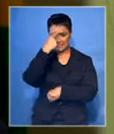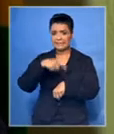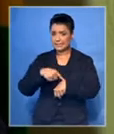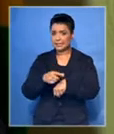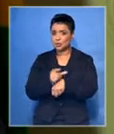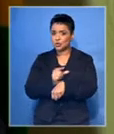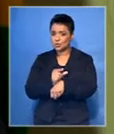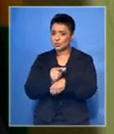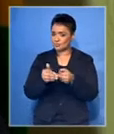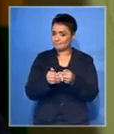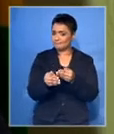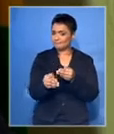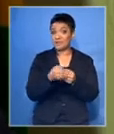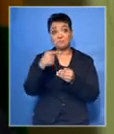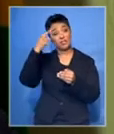think it is very far away.